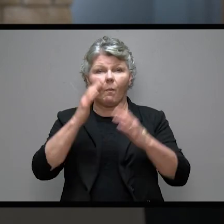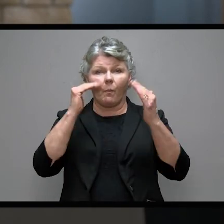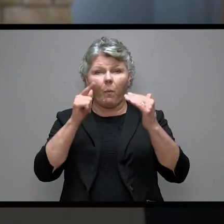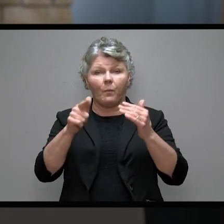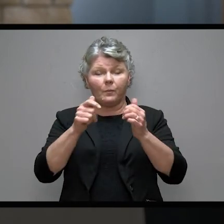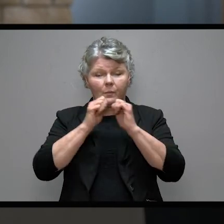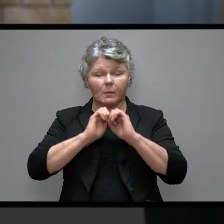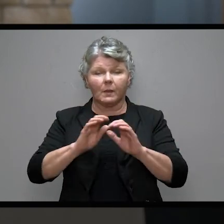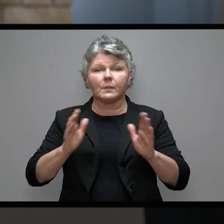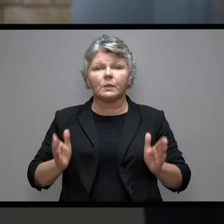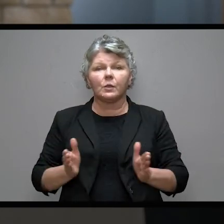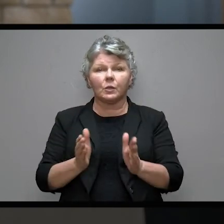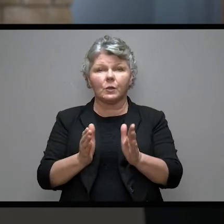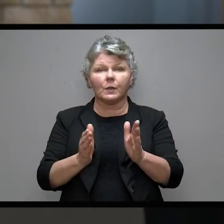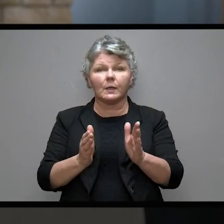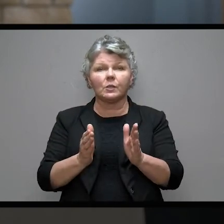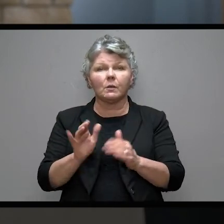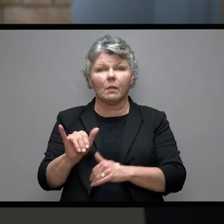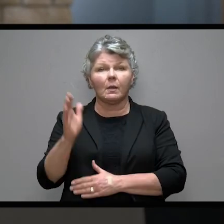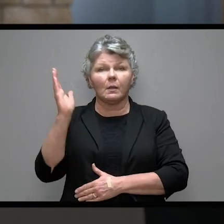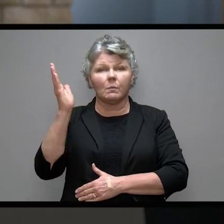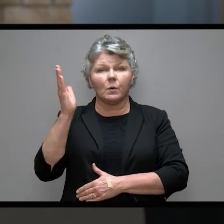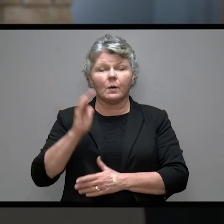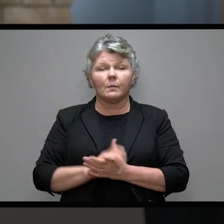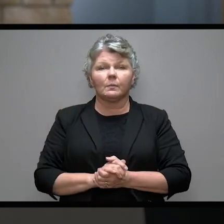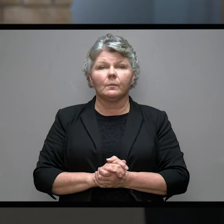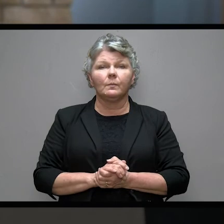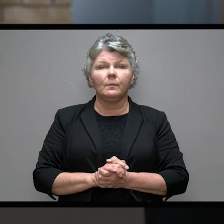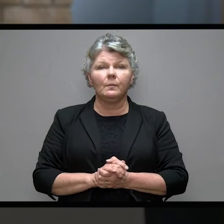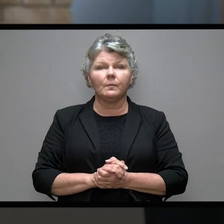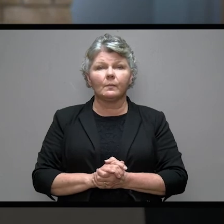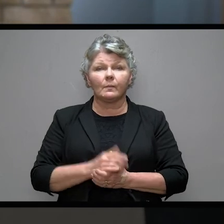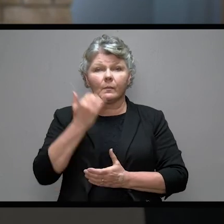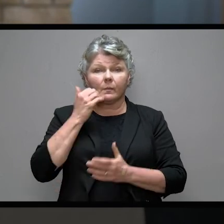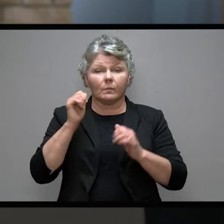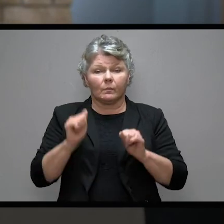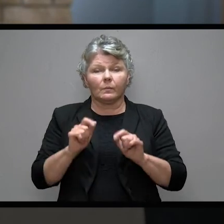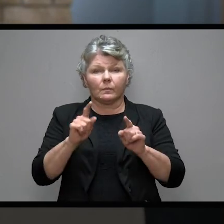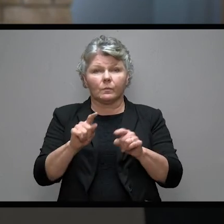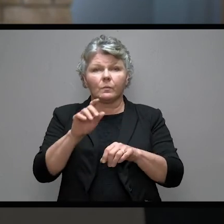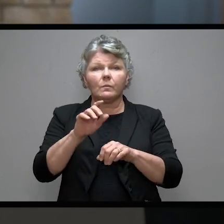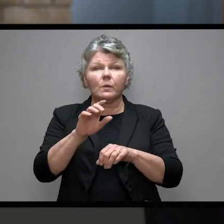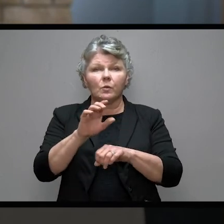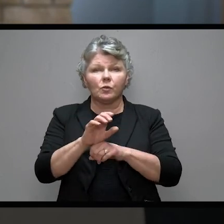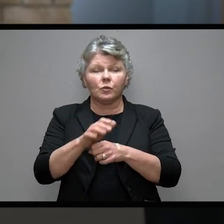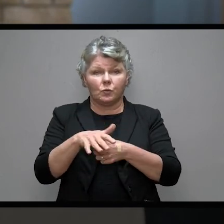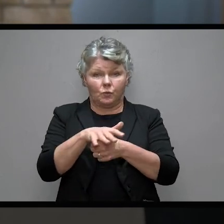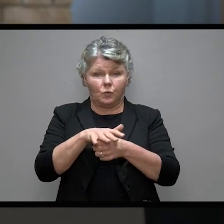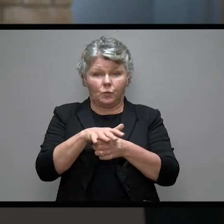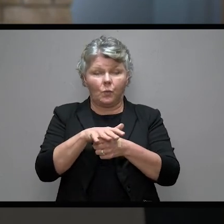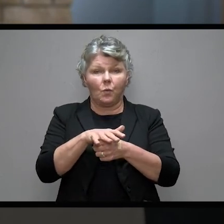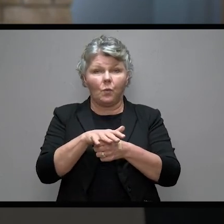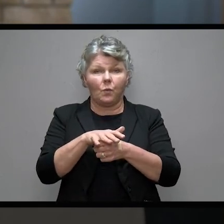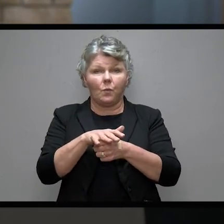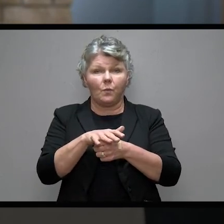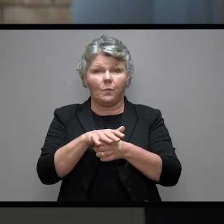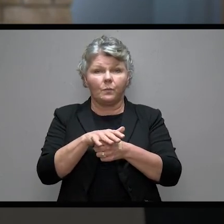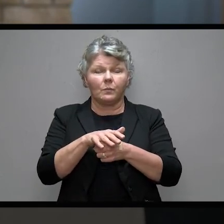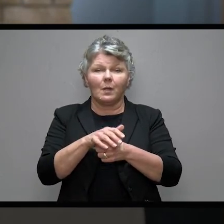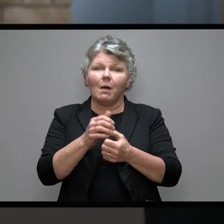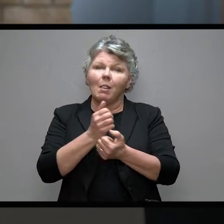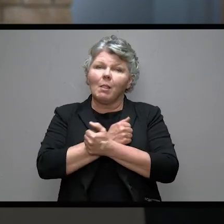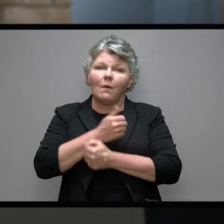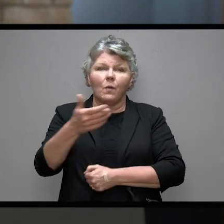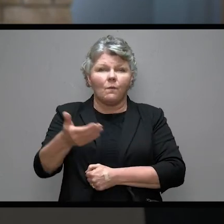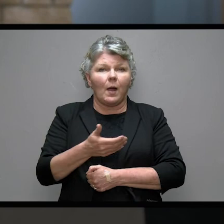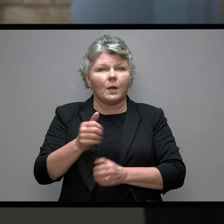blessed and encouraged by this presentation. If you are able to attend any of the local services, I'd love to